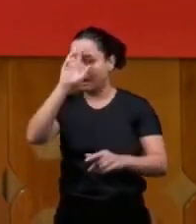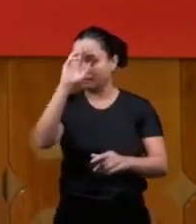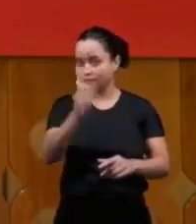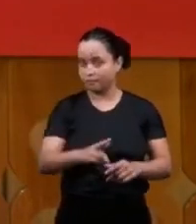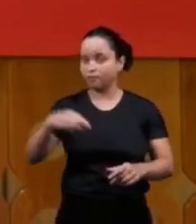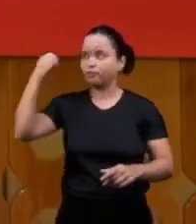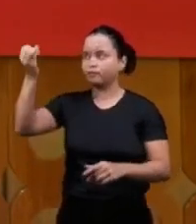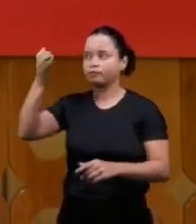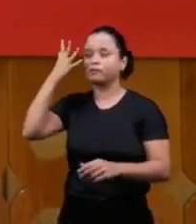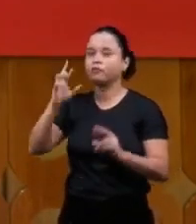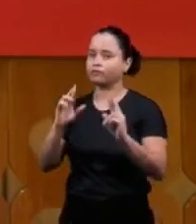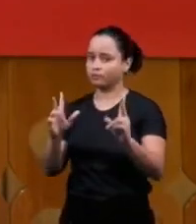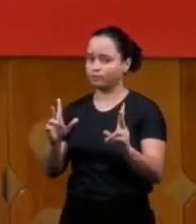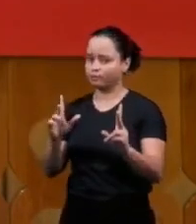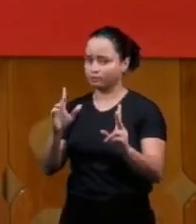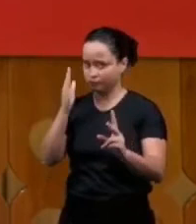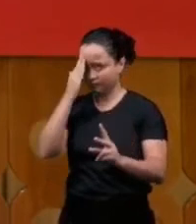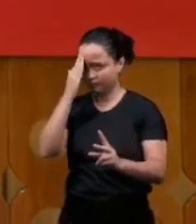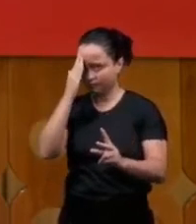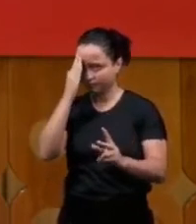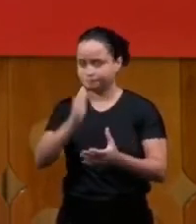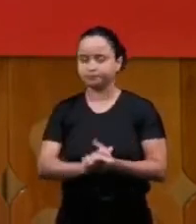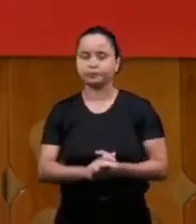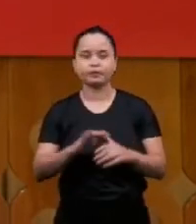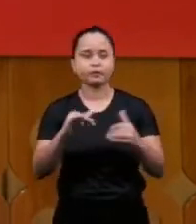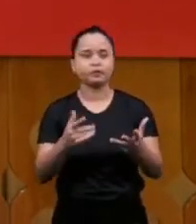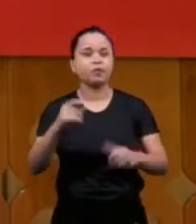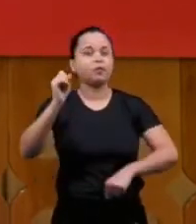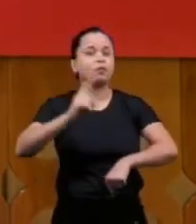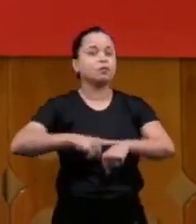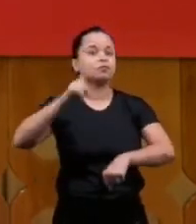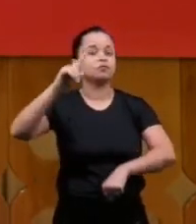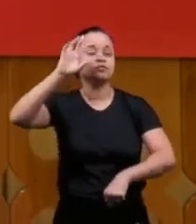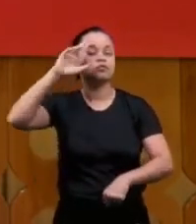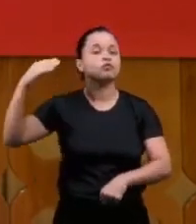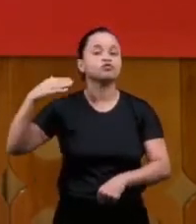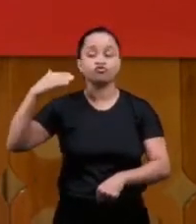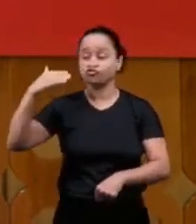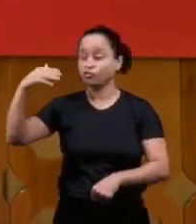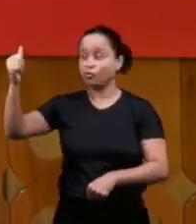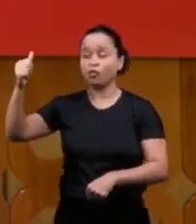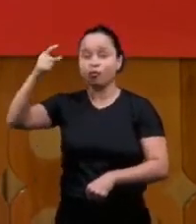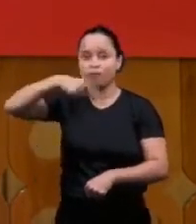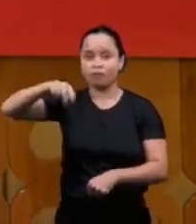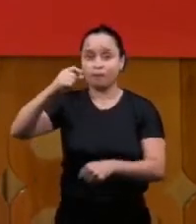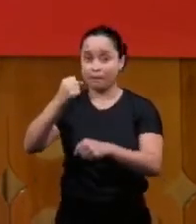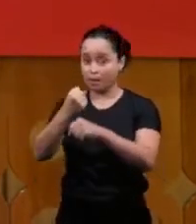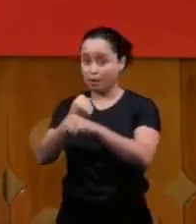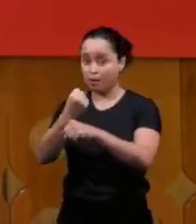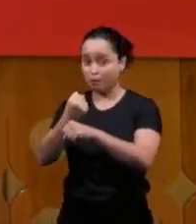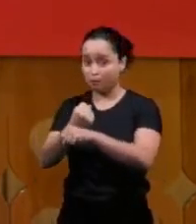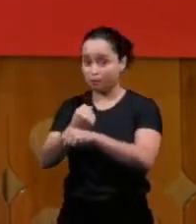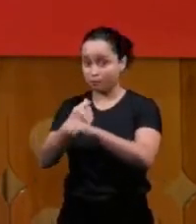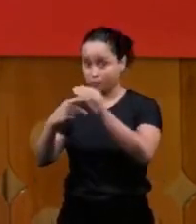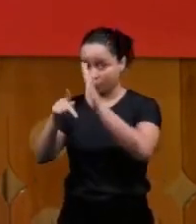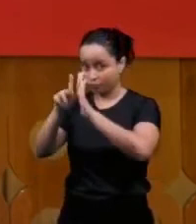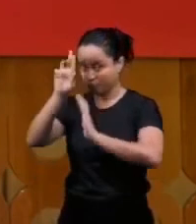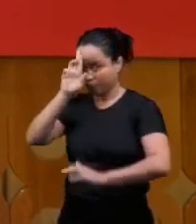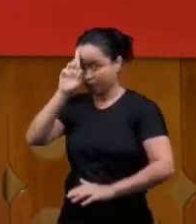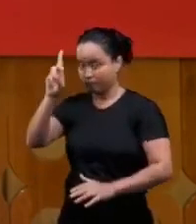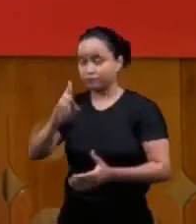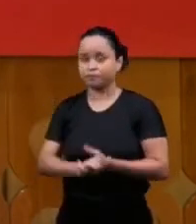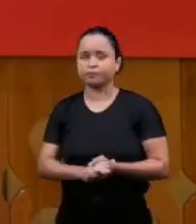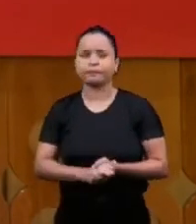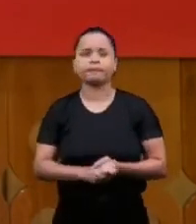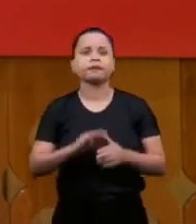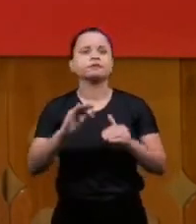called us to this work one thing that called our attention was to go back to the word and the